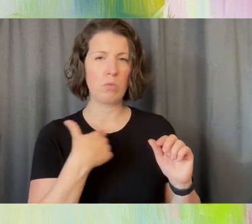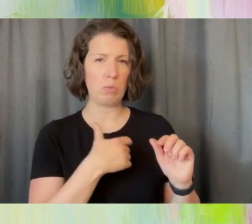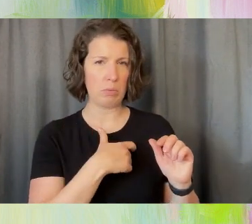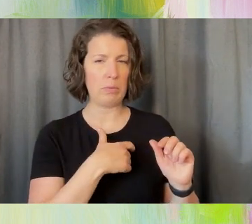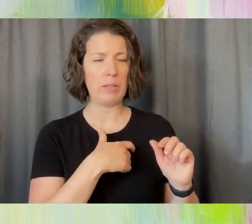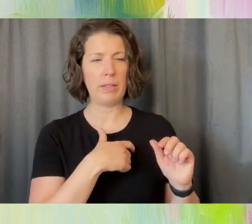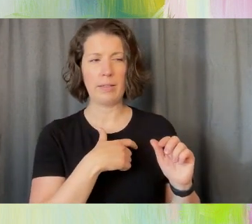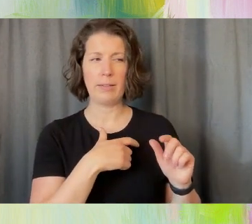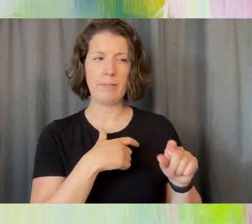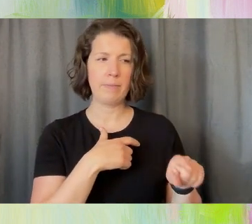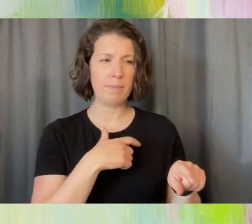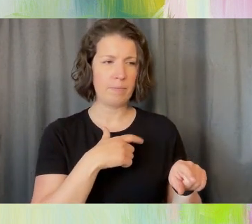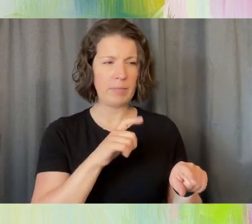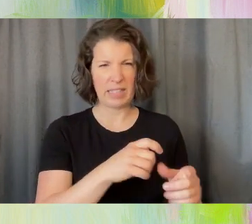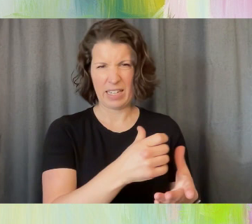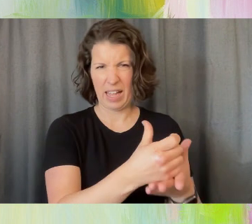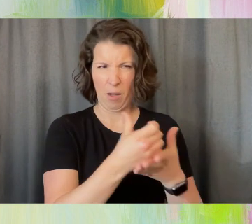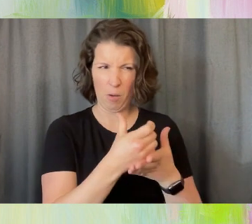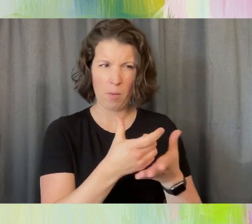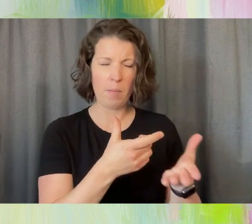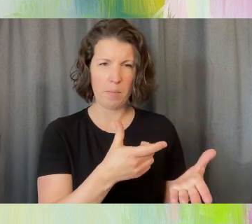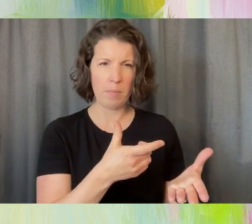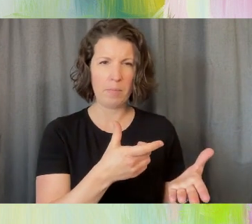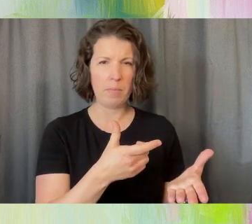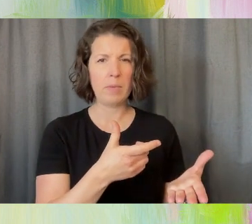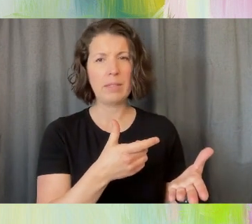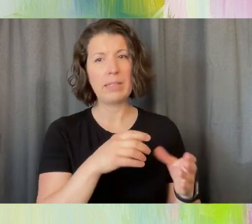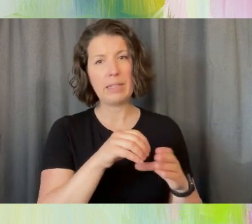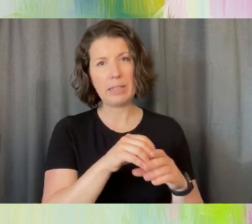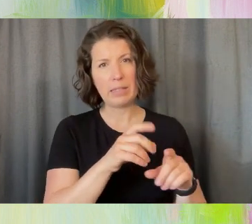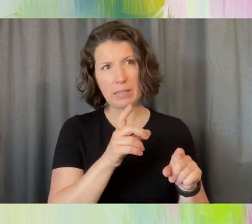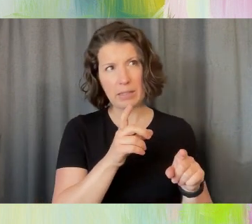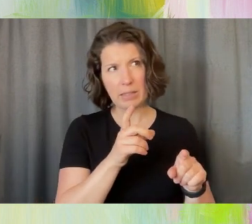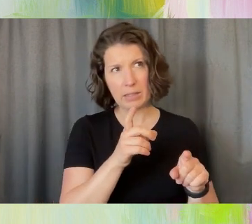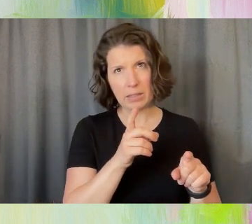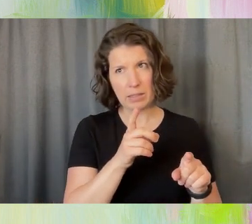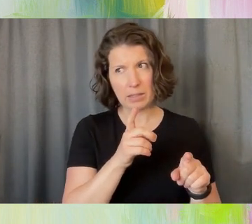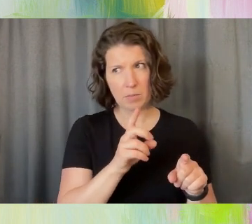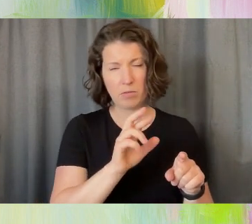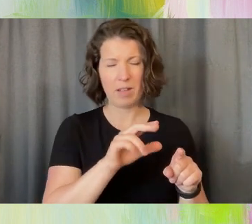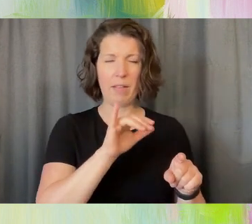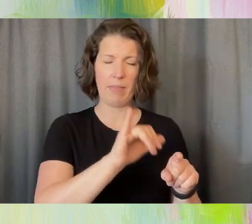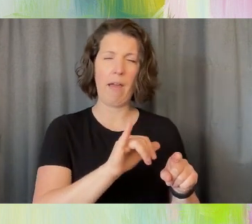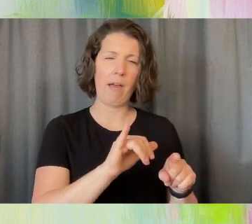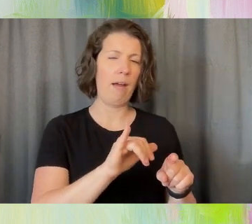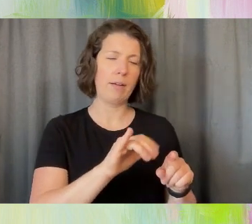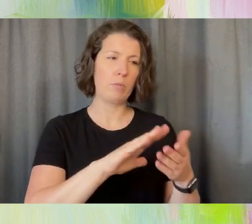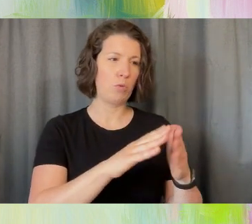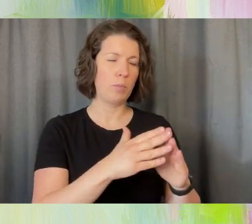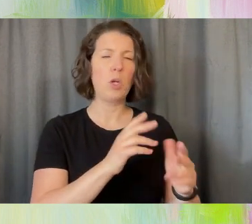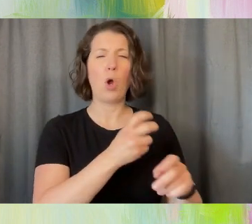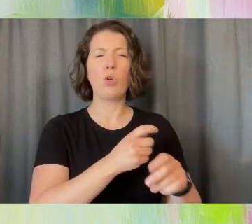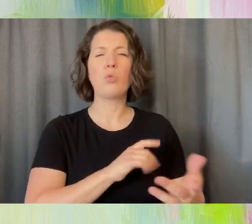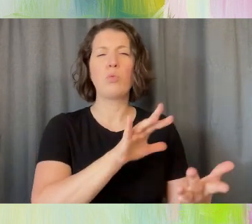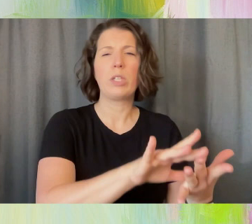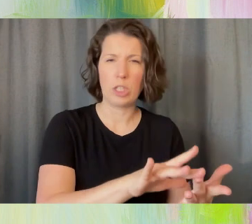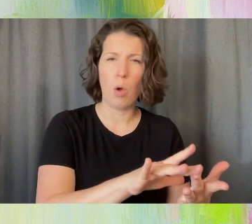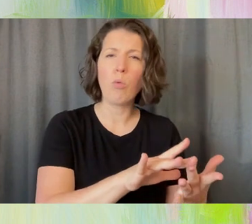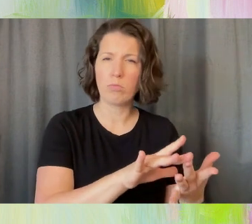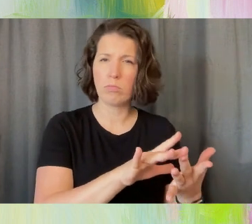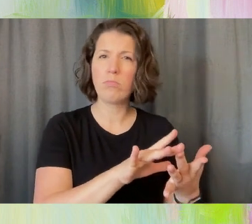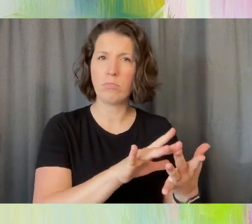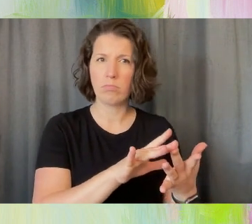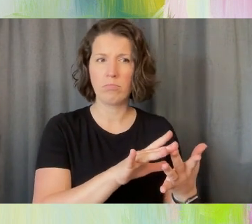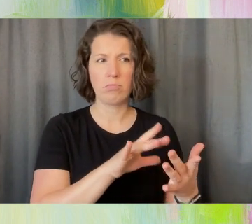hidden community in the Dominican Republic. And without their help, it would have been impossible for me to reach out to 20